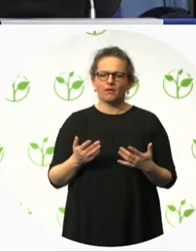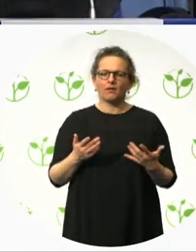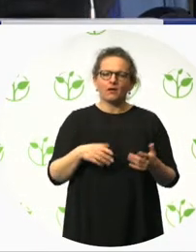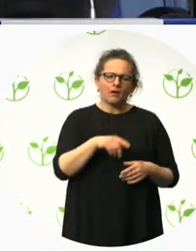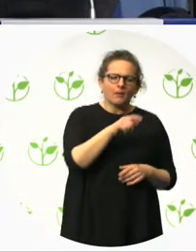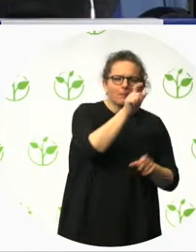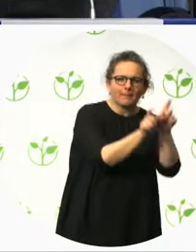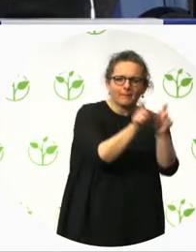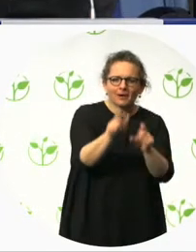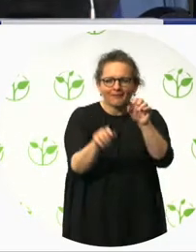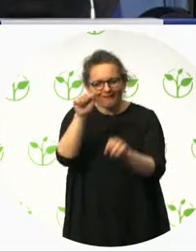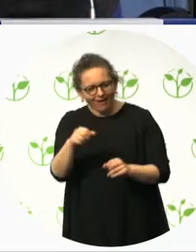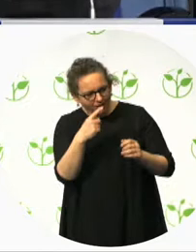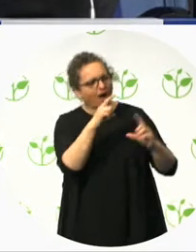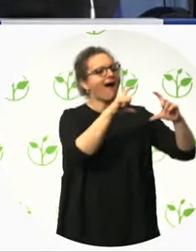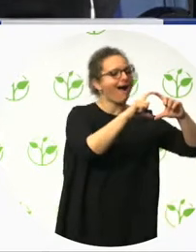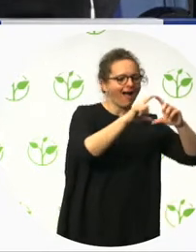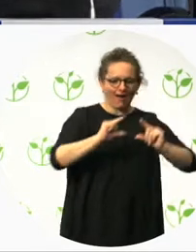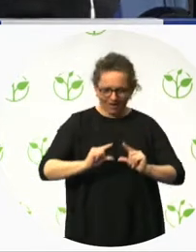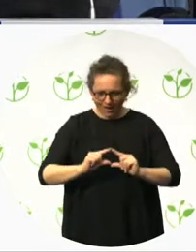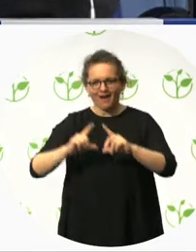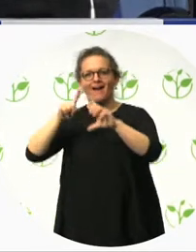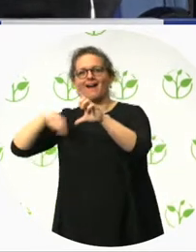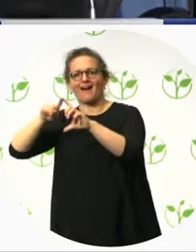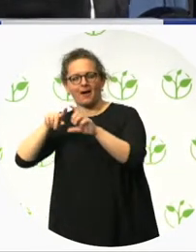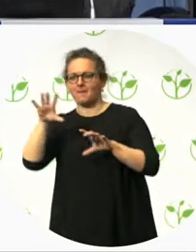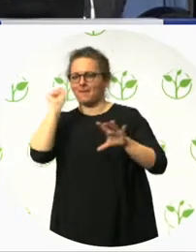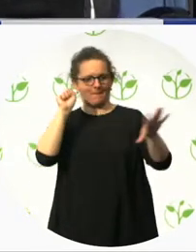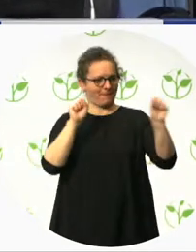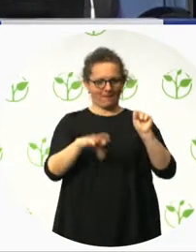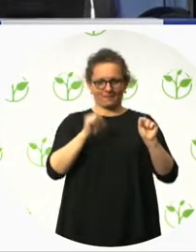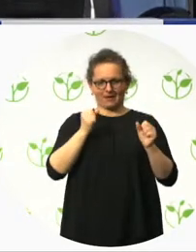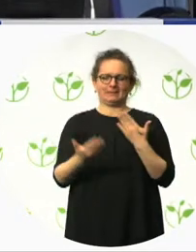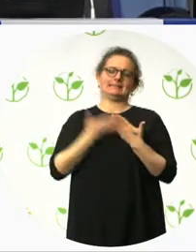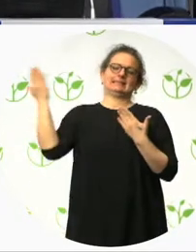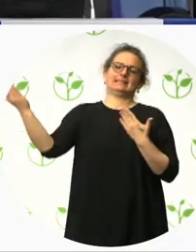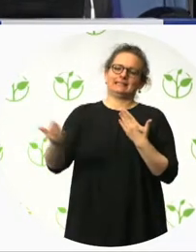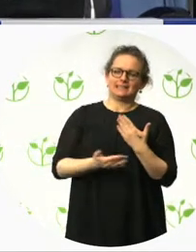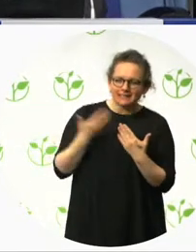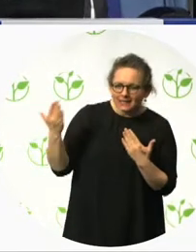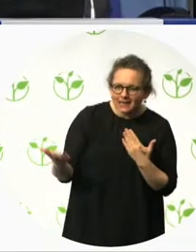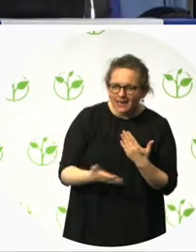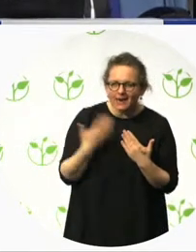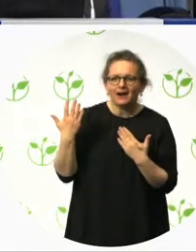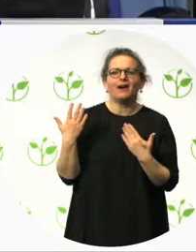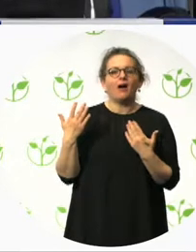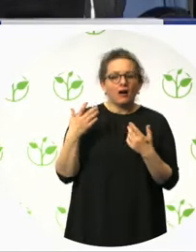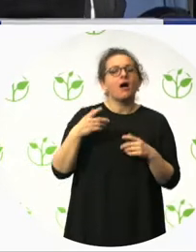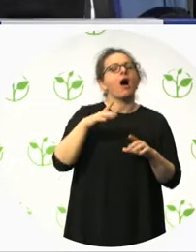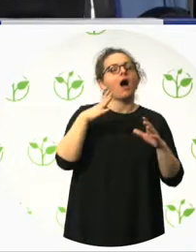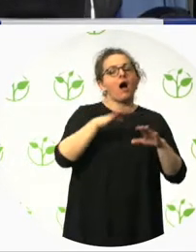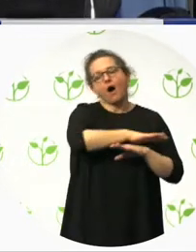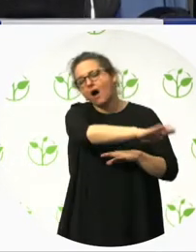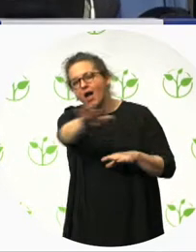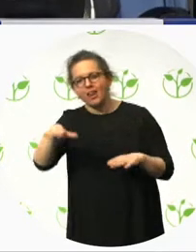I must also point out that signals and labels are also translated into braille. A section of the cash desk has